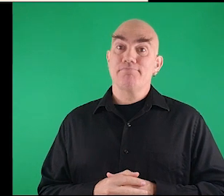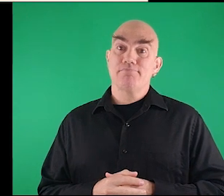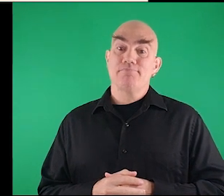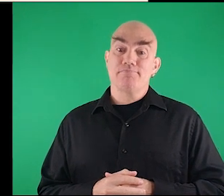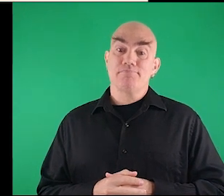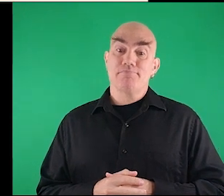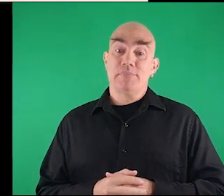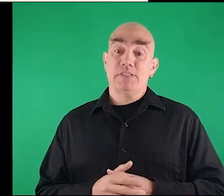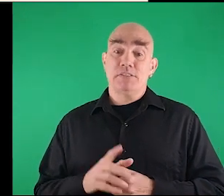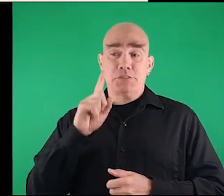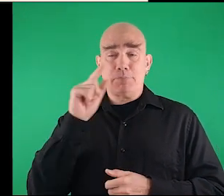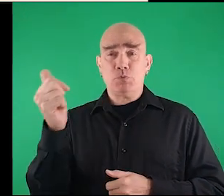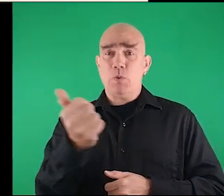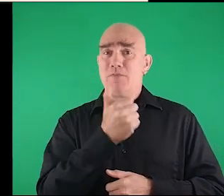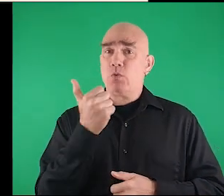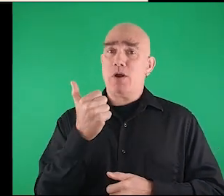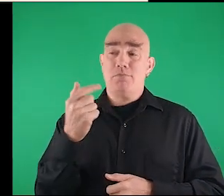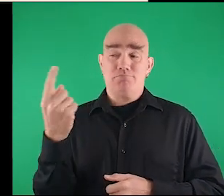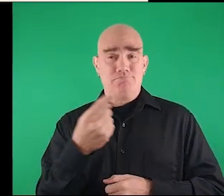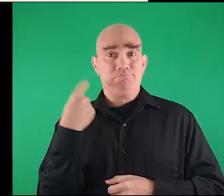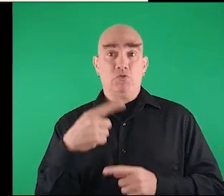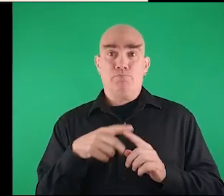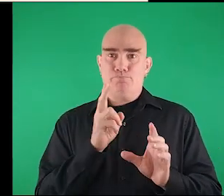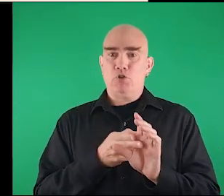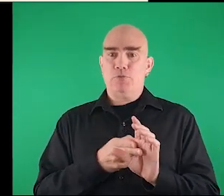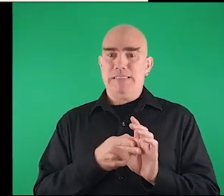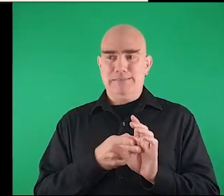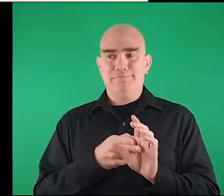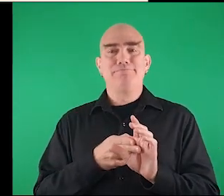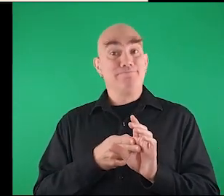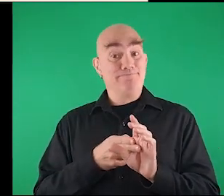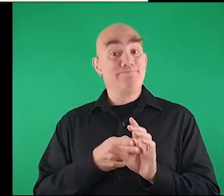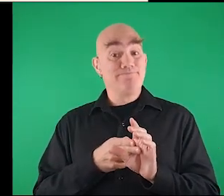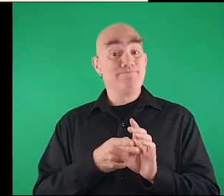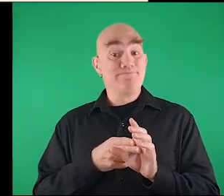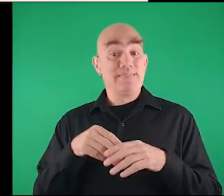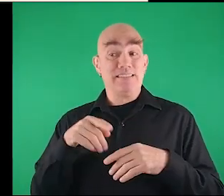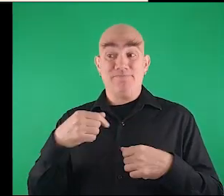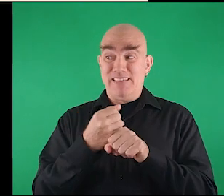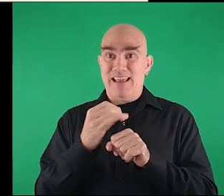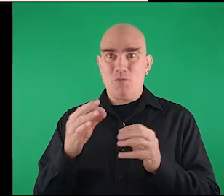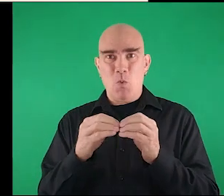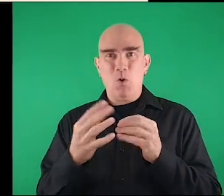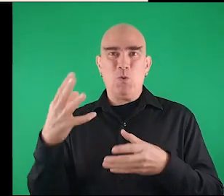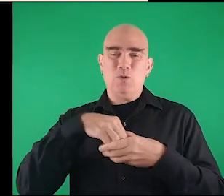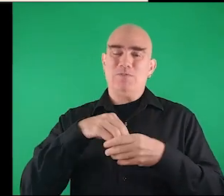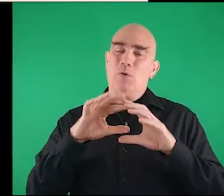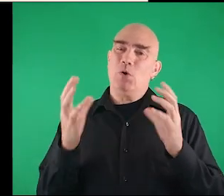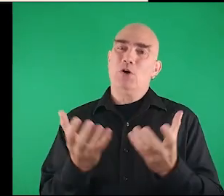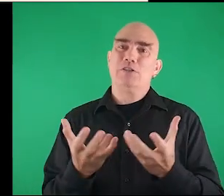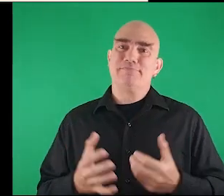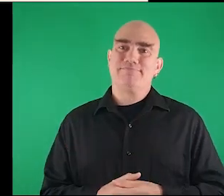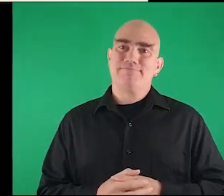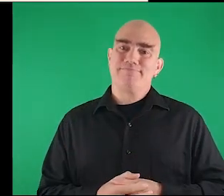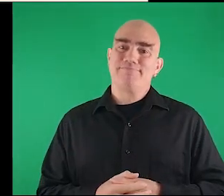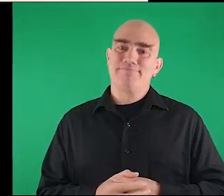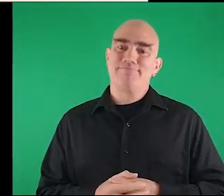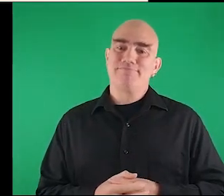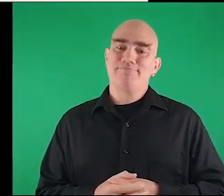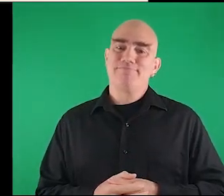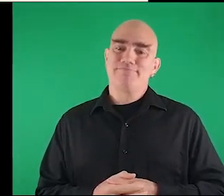it is it up to everyone to participate in the making of a more